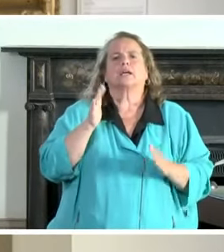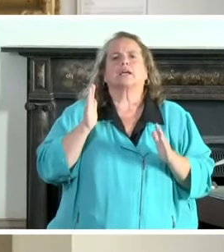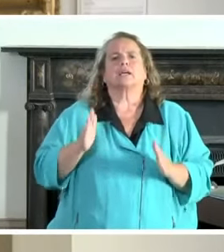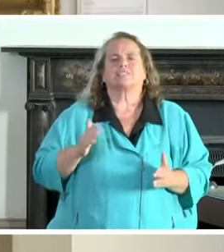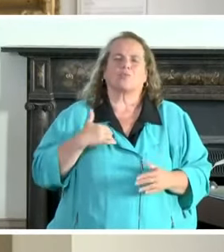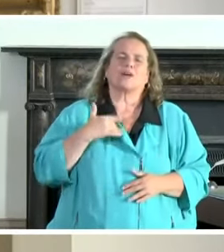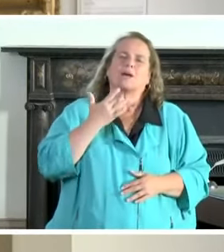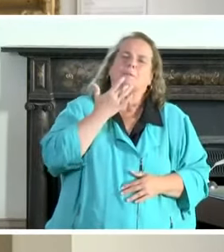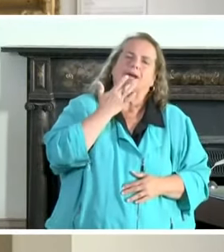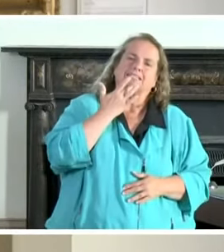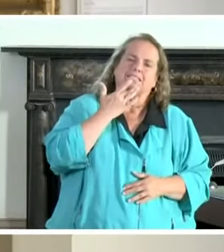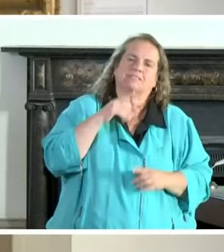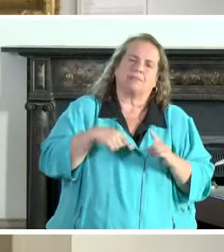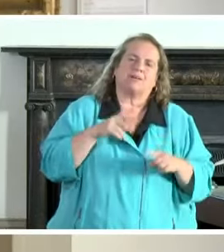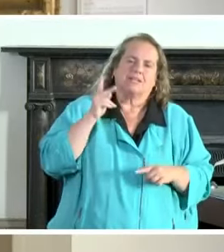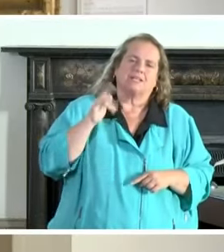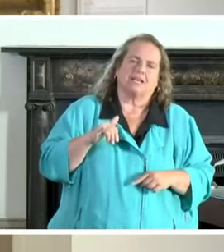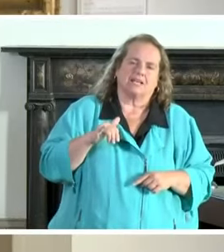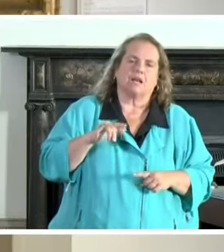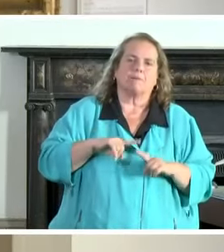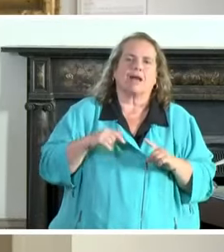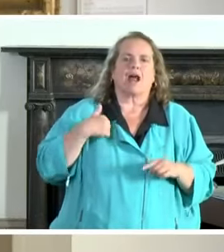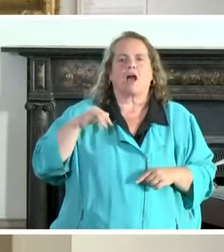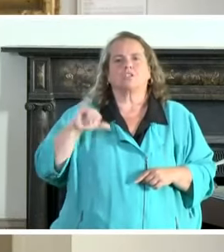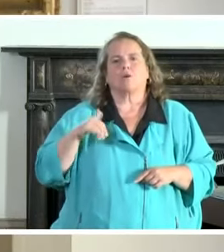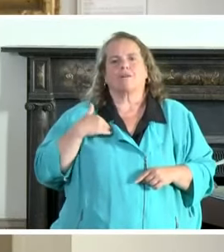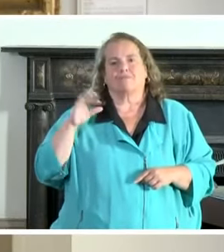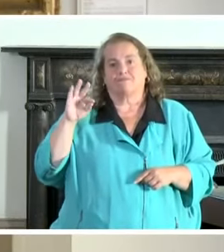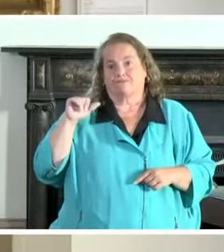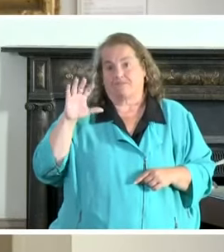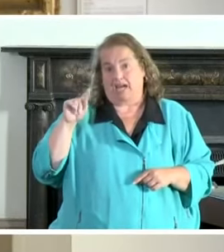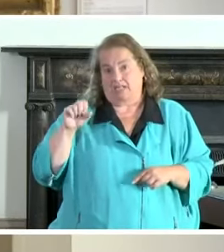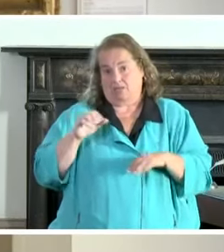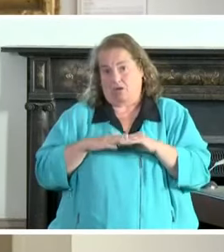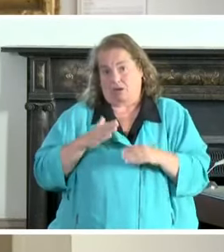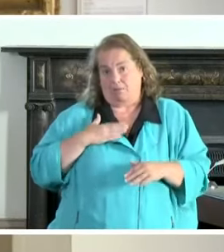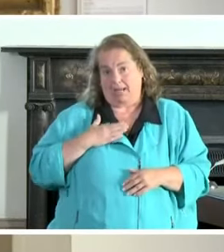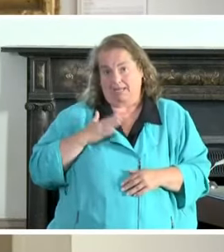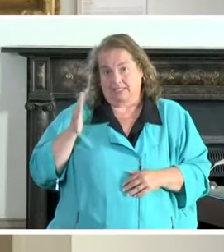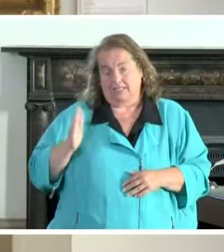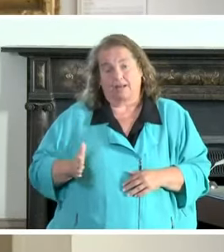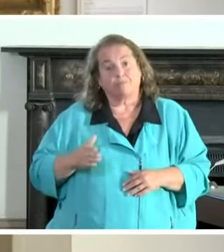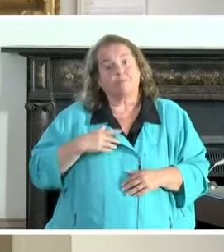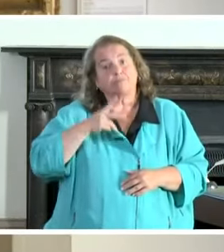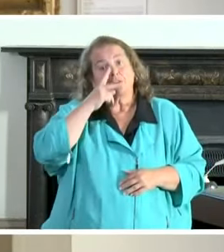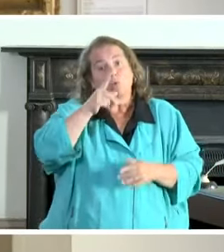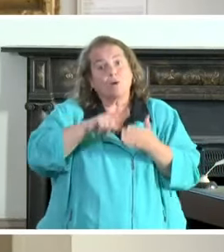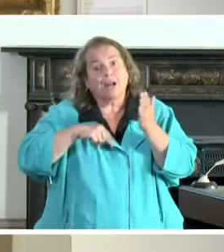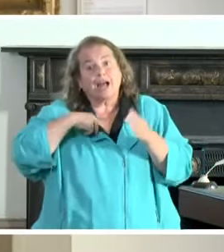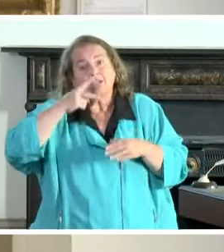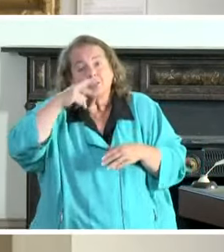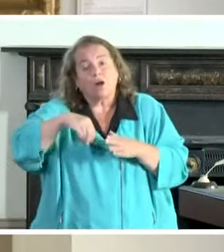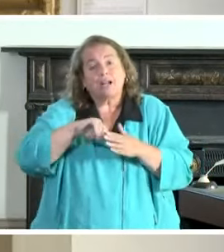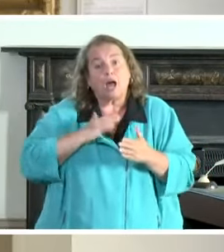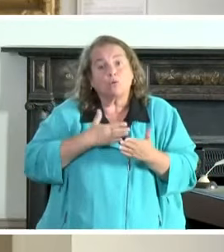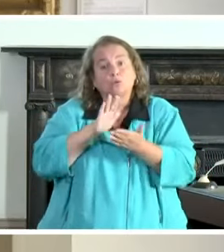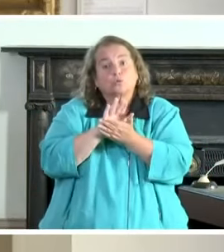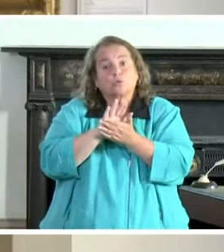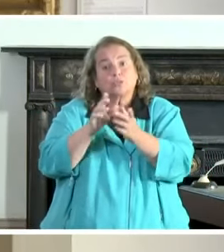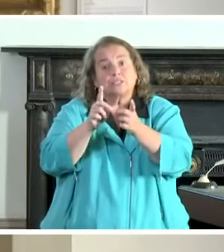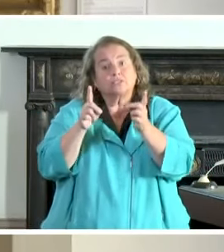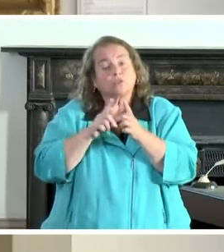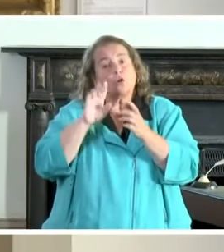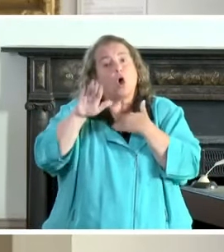biased about kentucky but i also have facts on my side and seeing what i saw in our school districts all